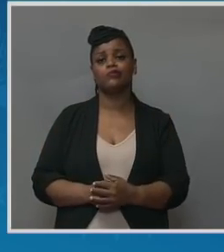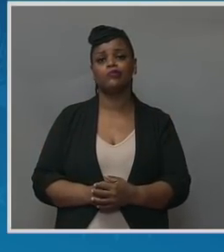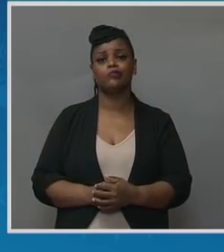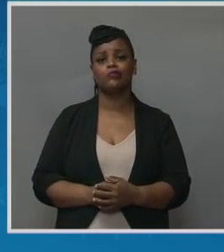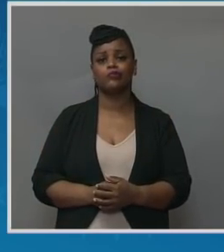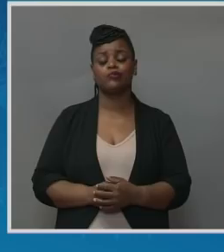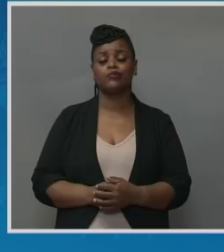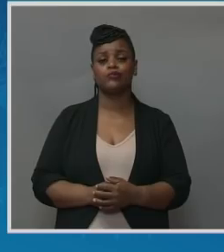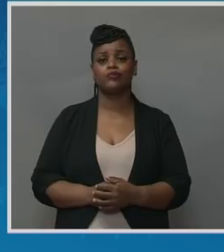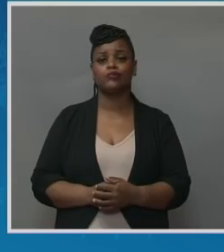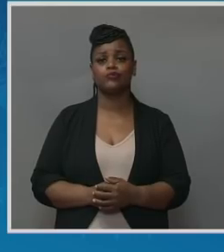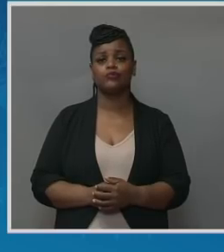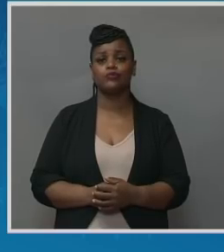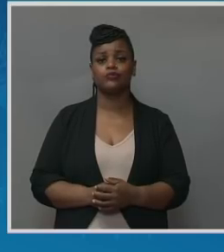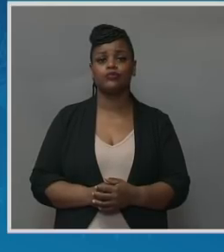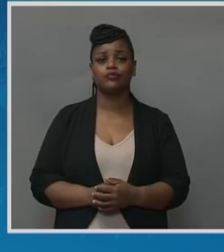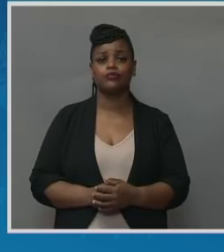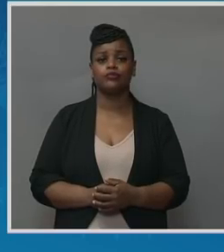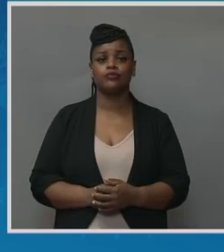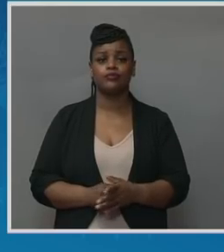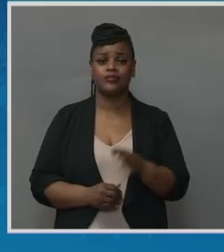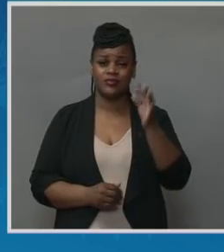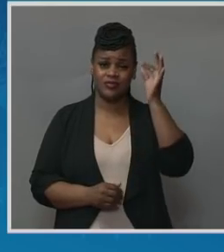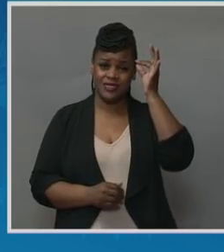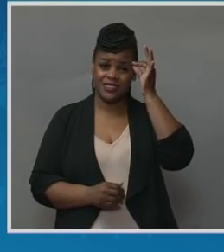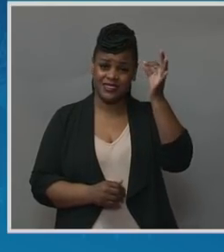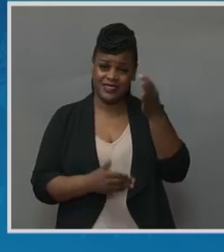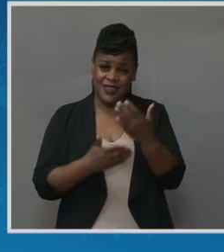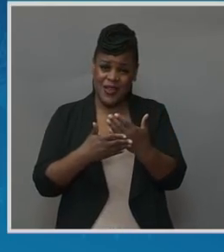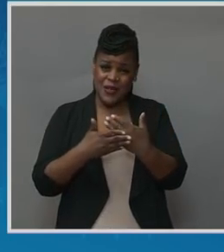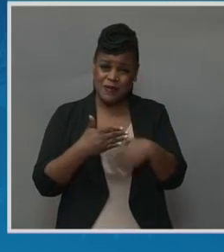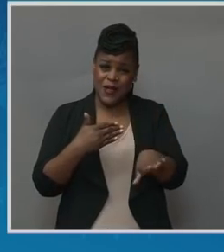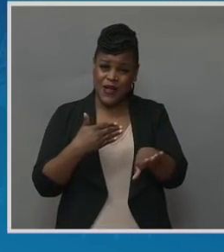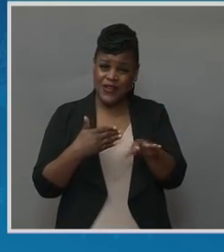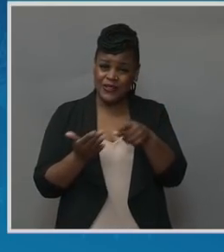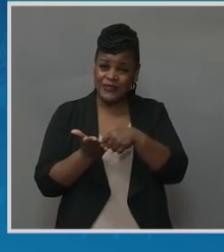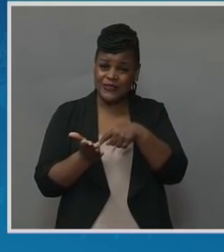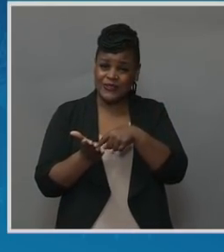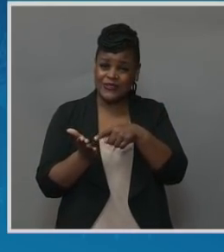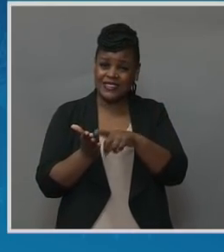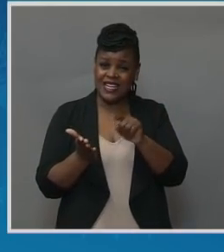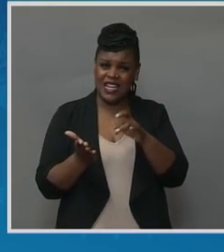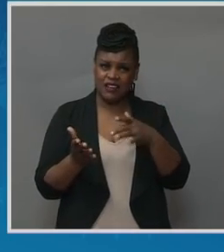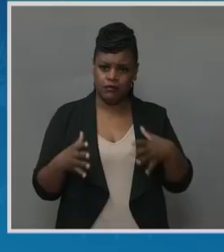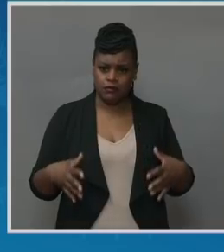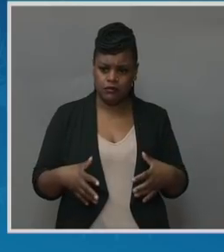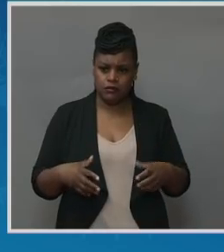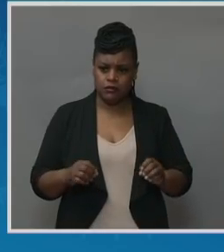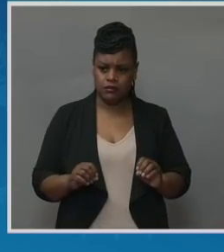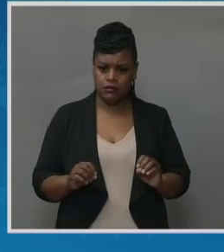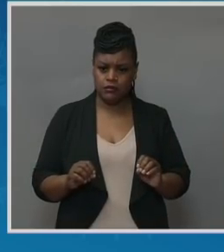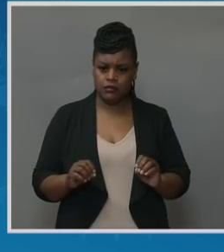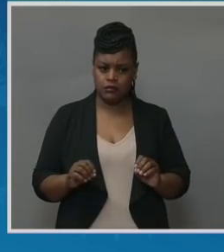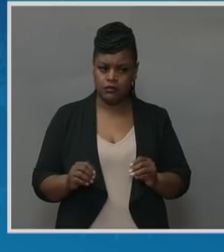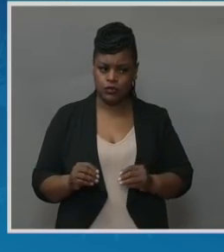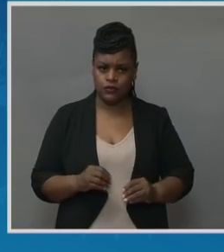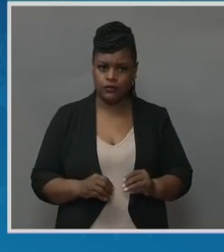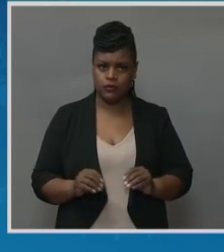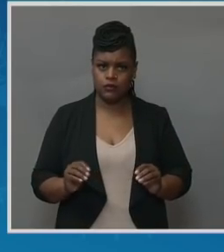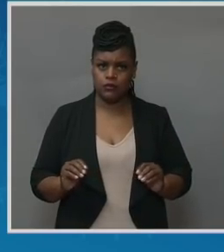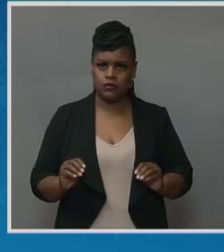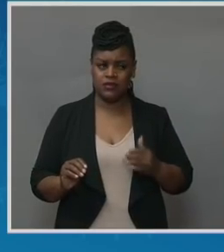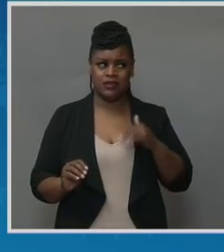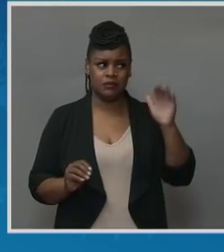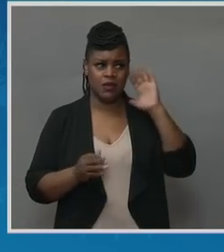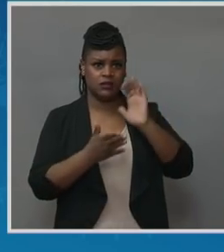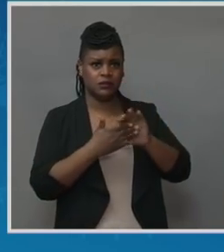Nearing my delivery date, I didn't feel movement and I alerted my husband. He rushed home and